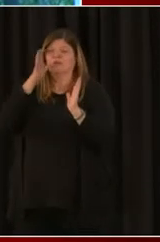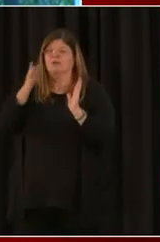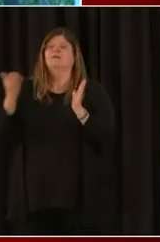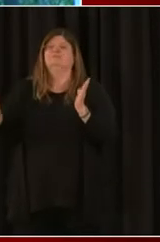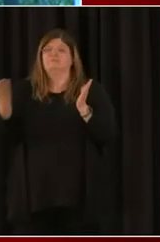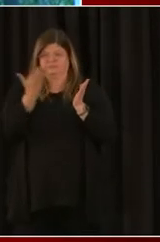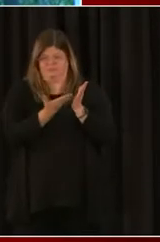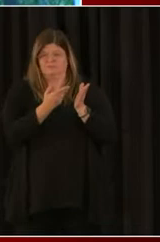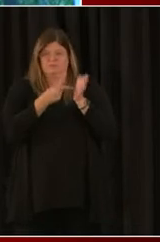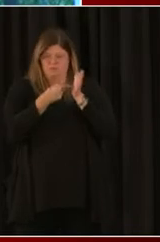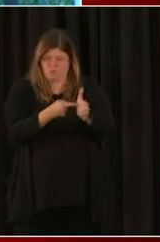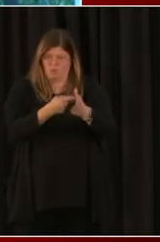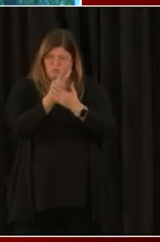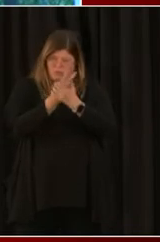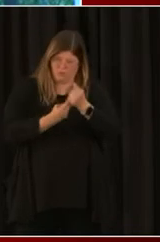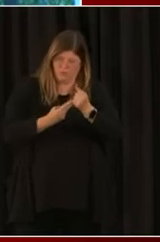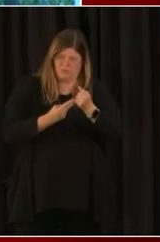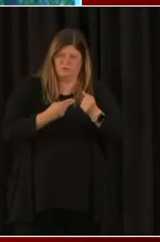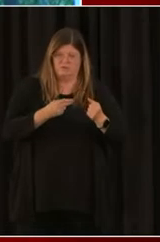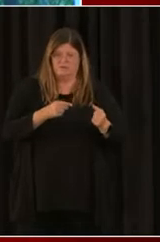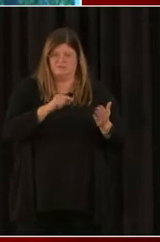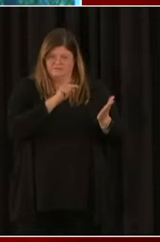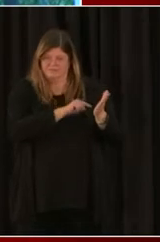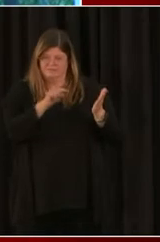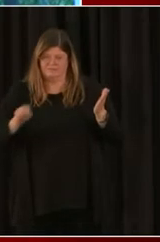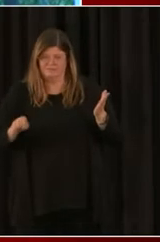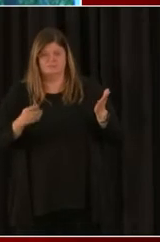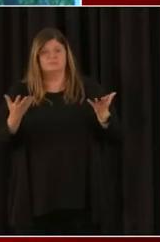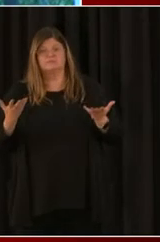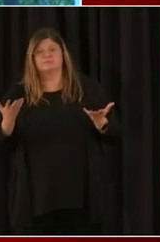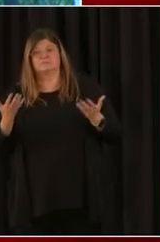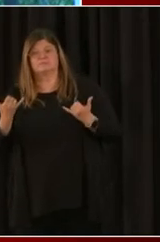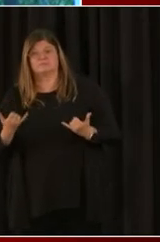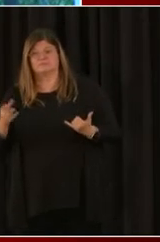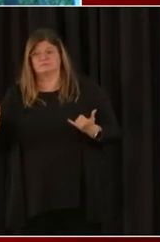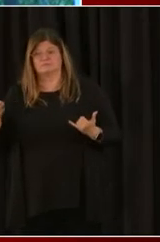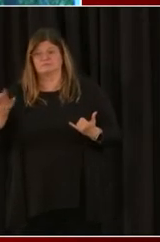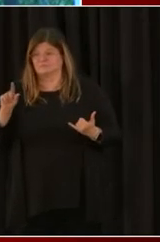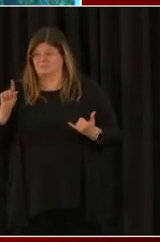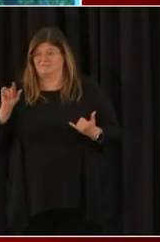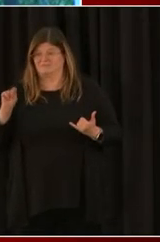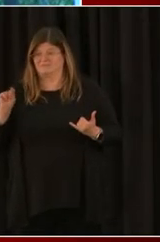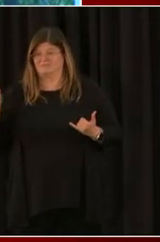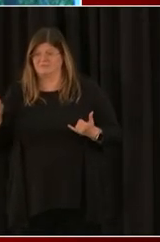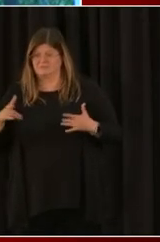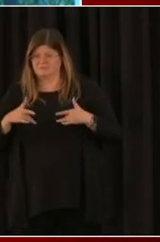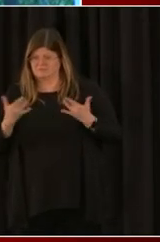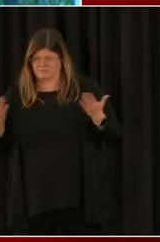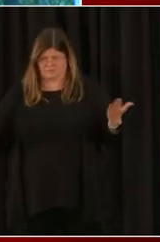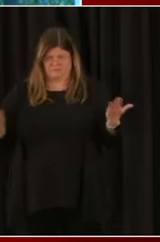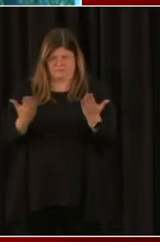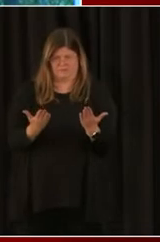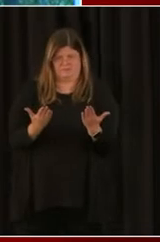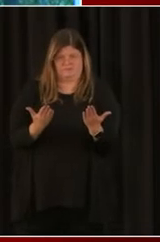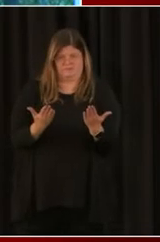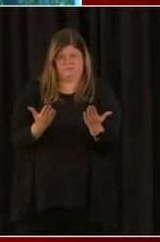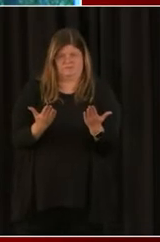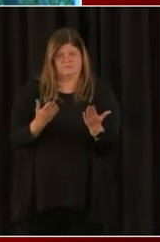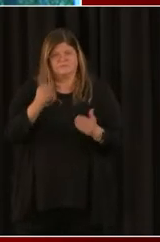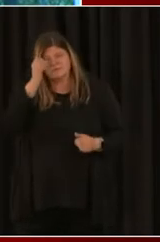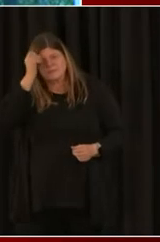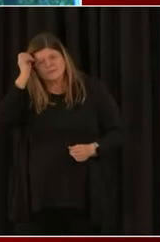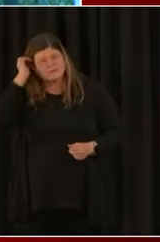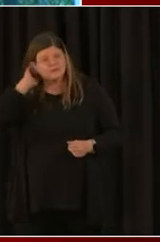to start pulling together so that when the portal's opened probably on February 1st by the banks and the fintechs,